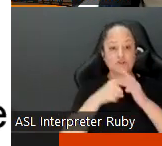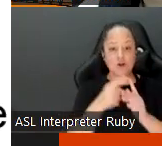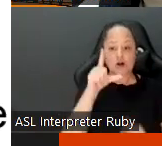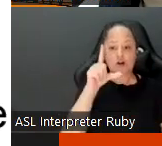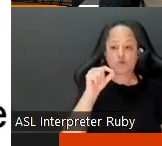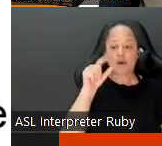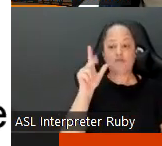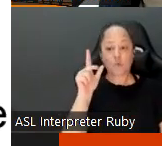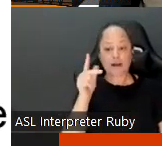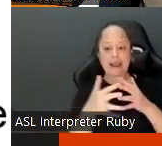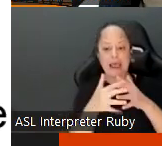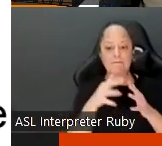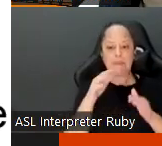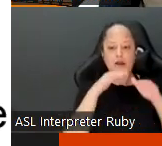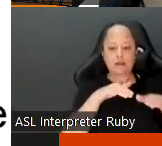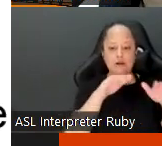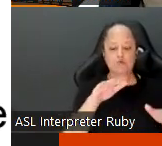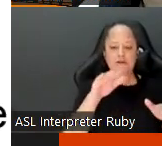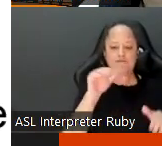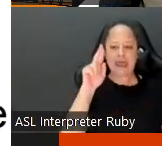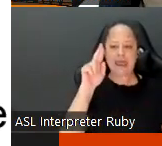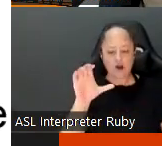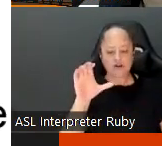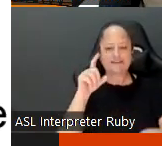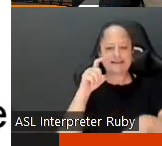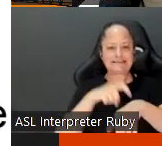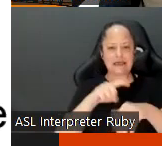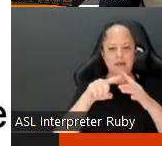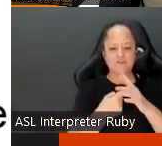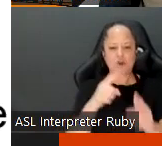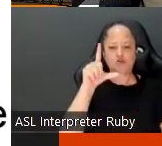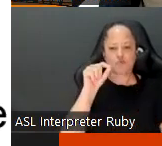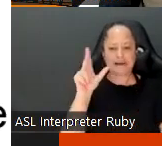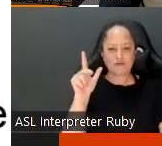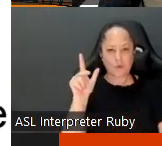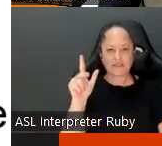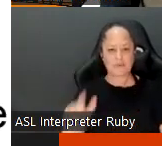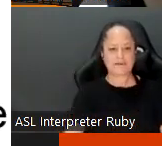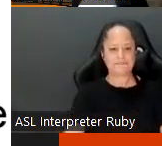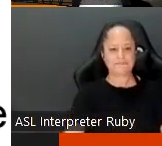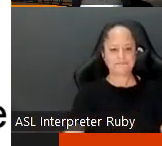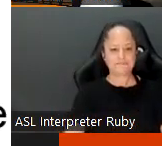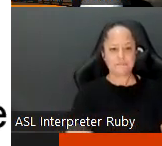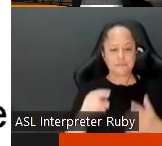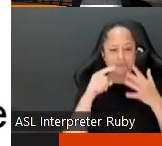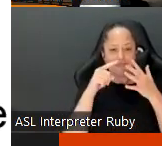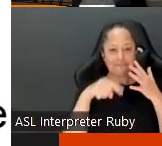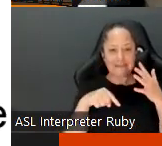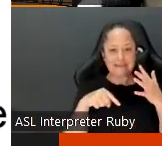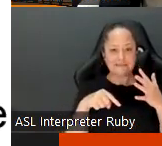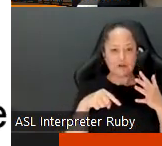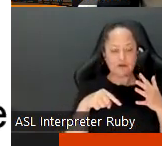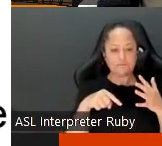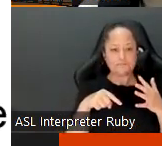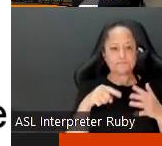2023 at american river college your arc clock starts in 2023 um so these are uh just